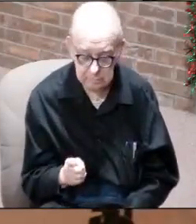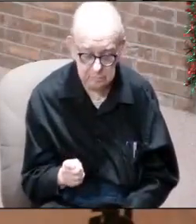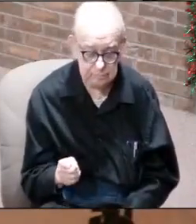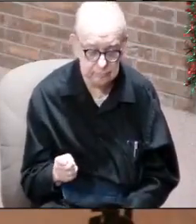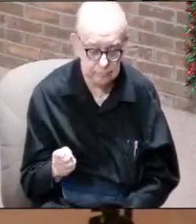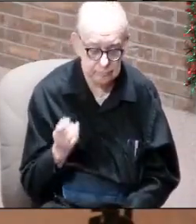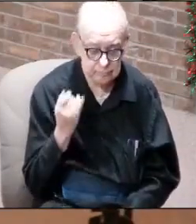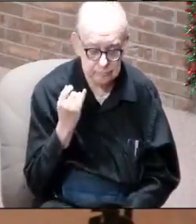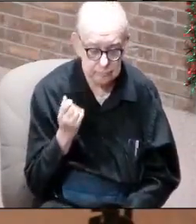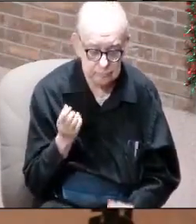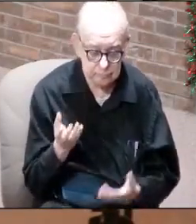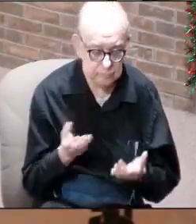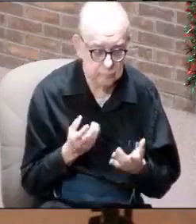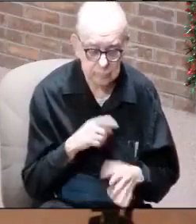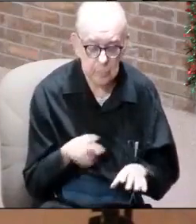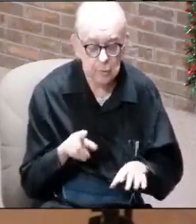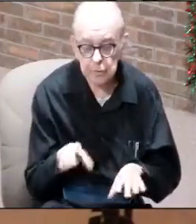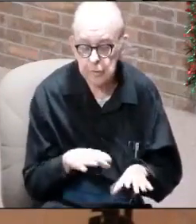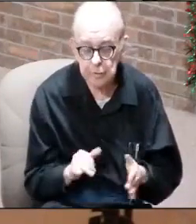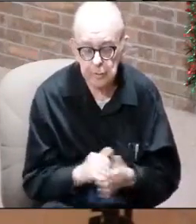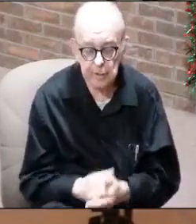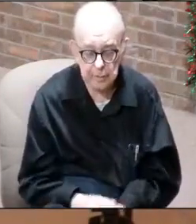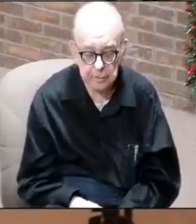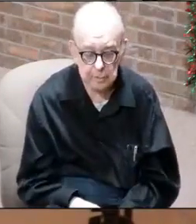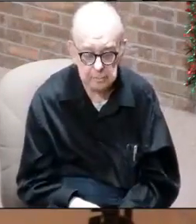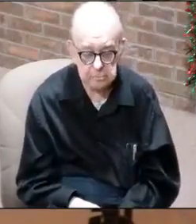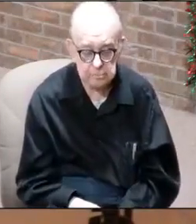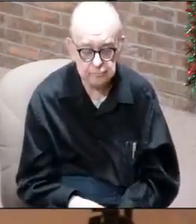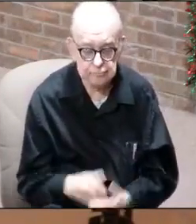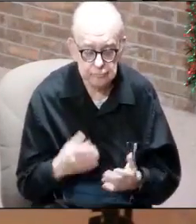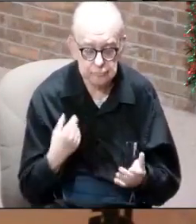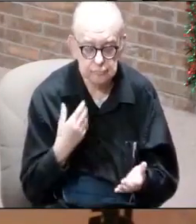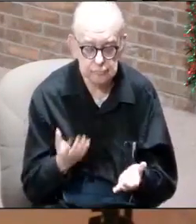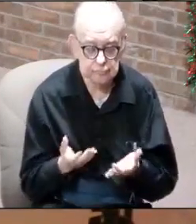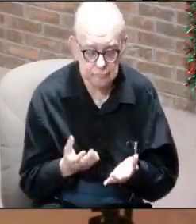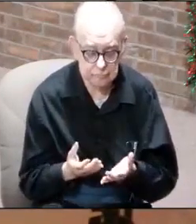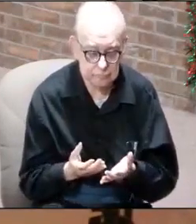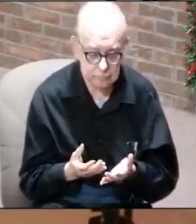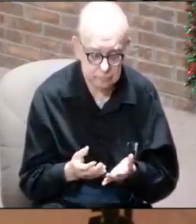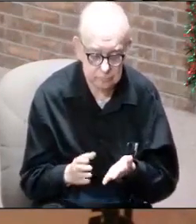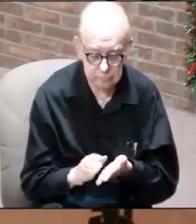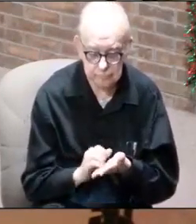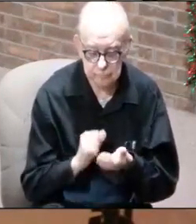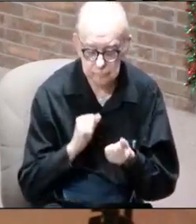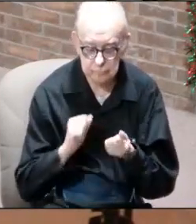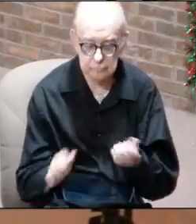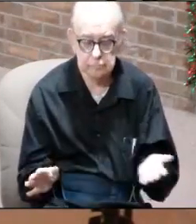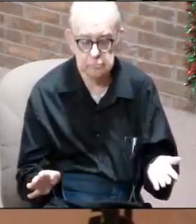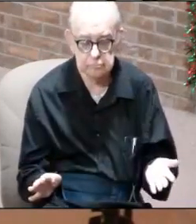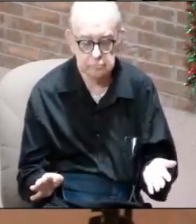if it is, here's what we want you to do. We want you to erase